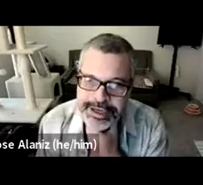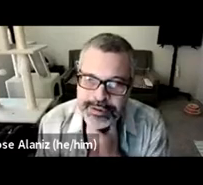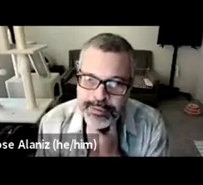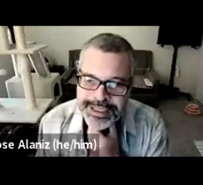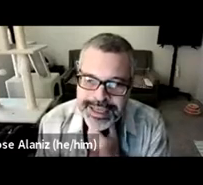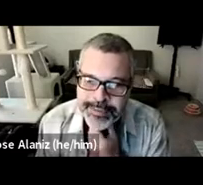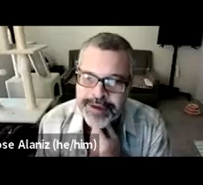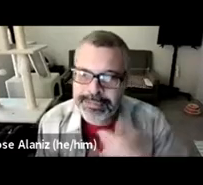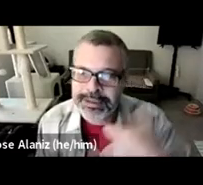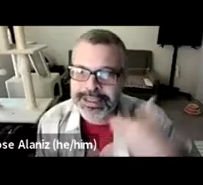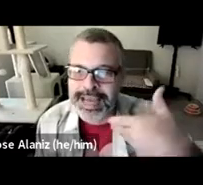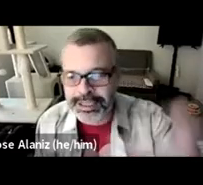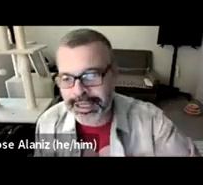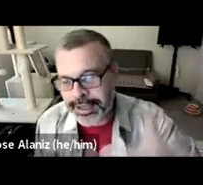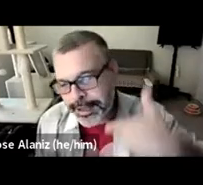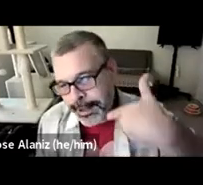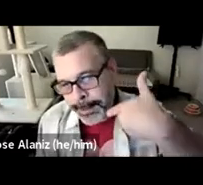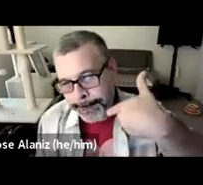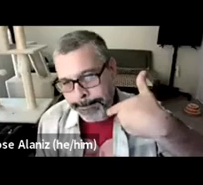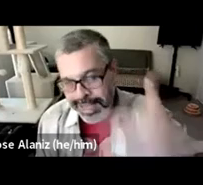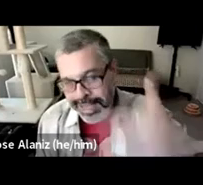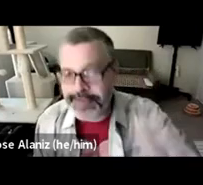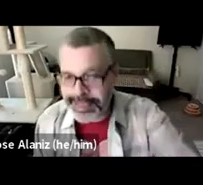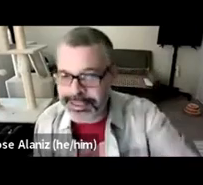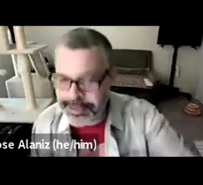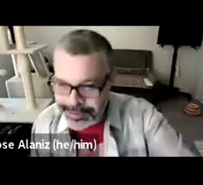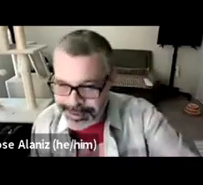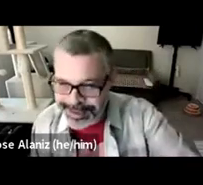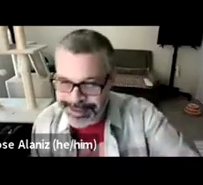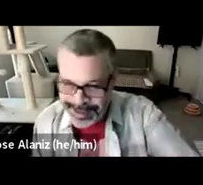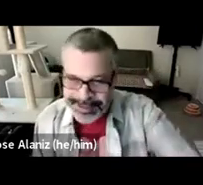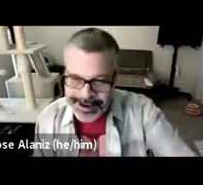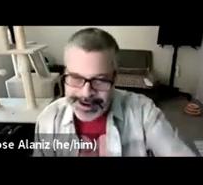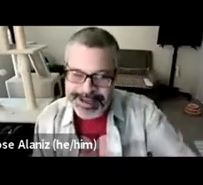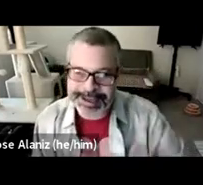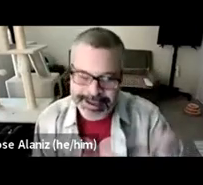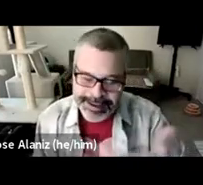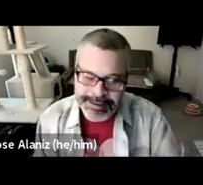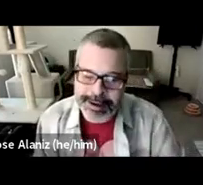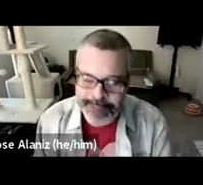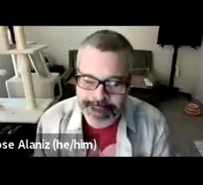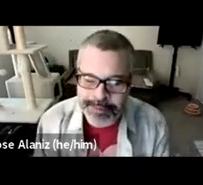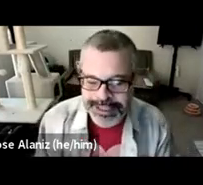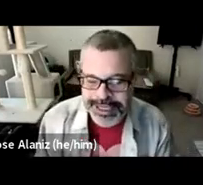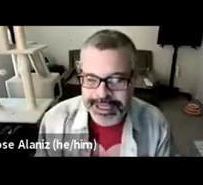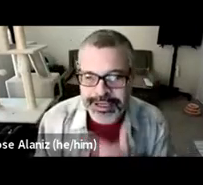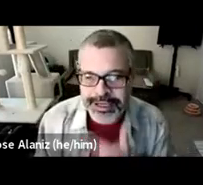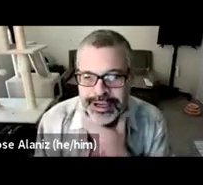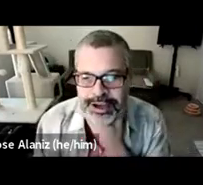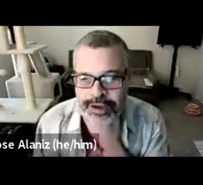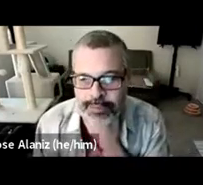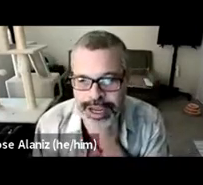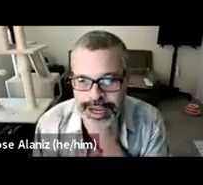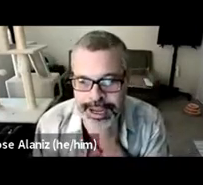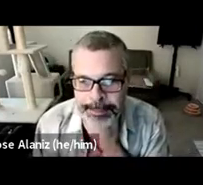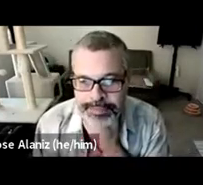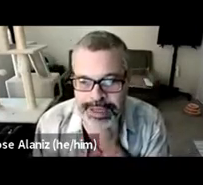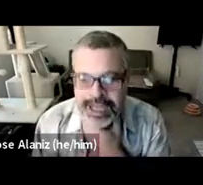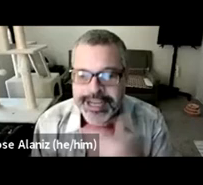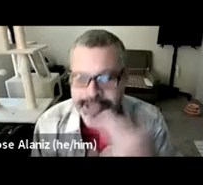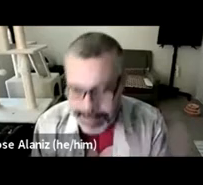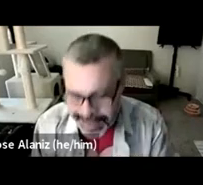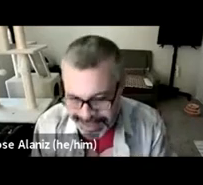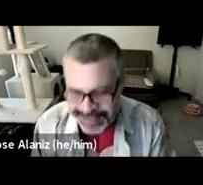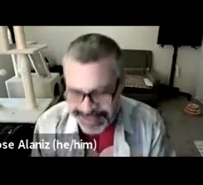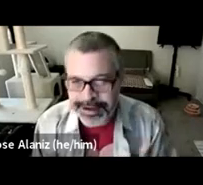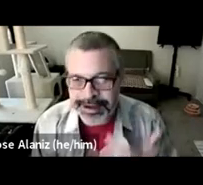introducing, which is that we are able to actually, um, enter into, uh, their, their, their, their representation of what a,